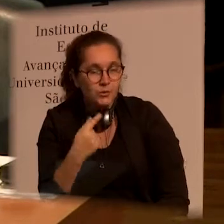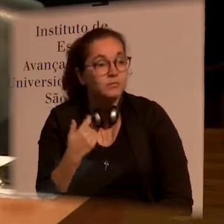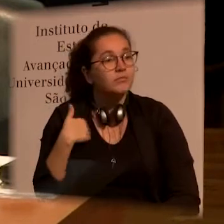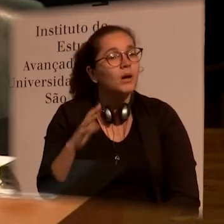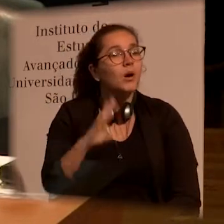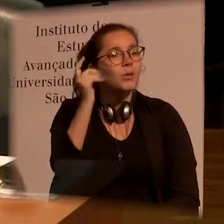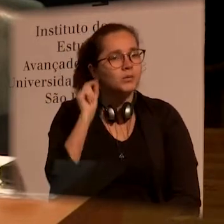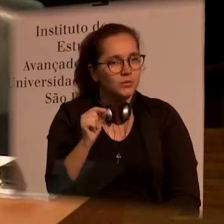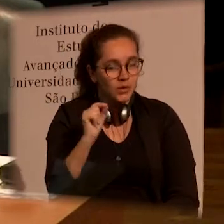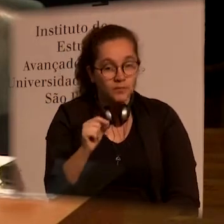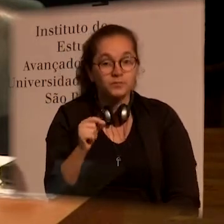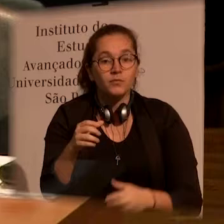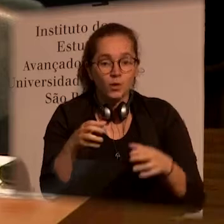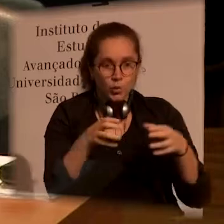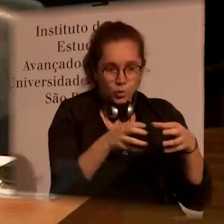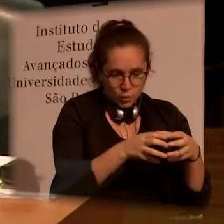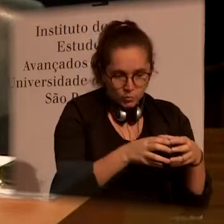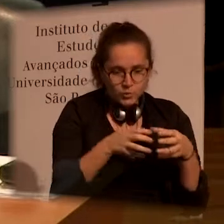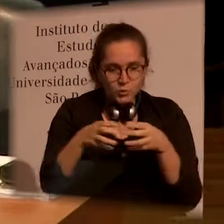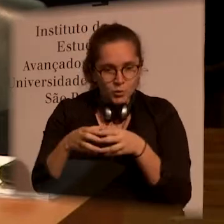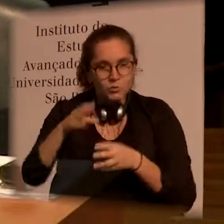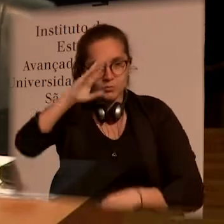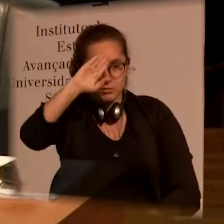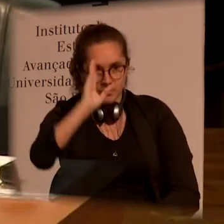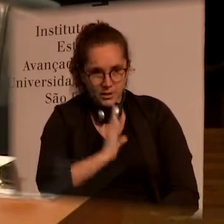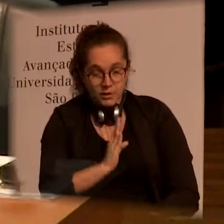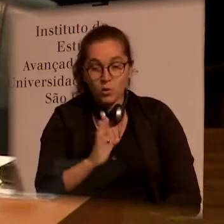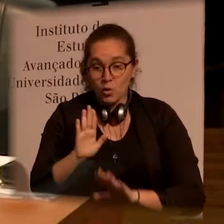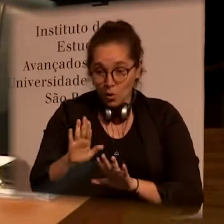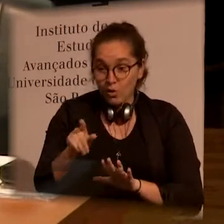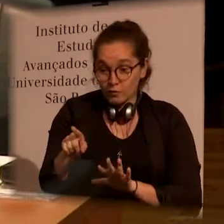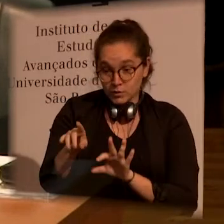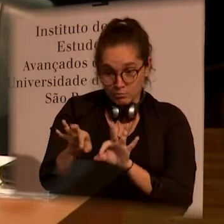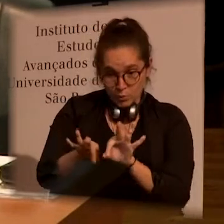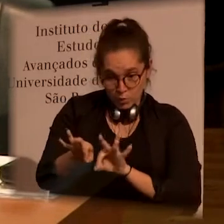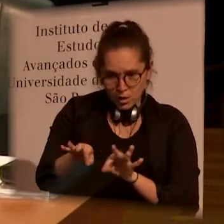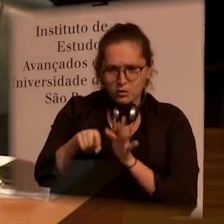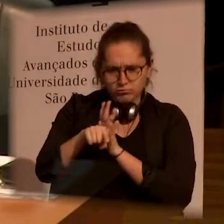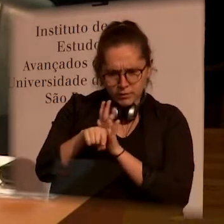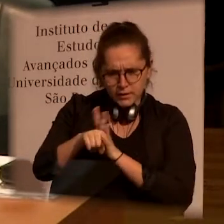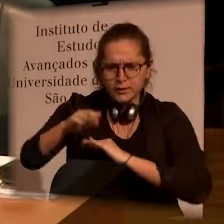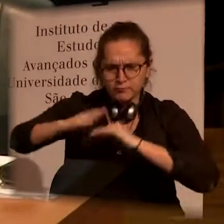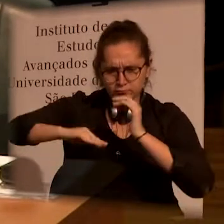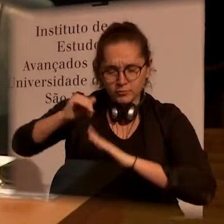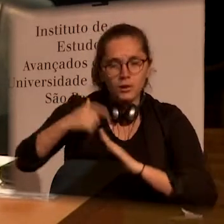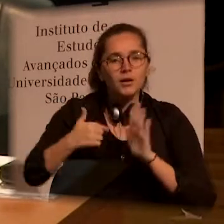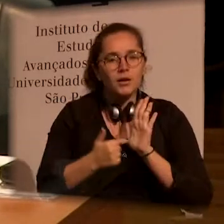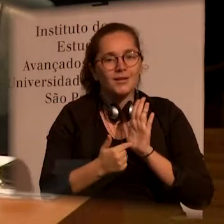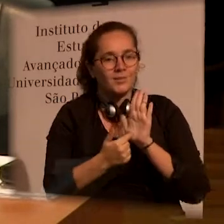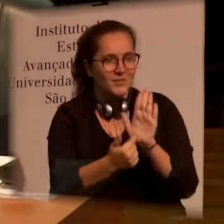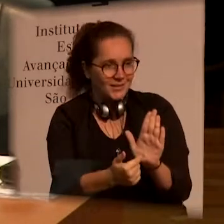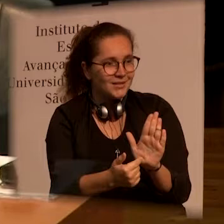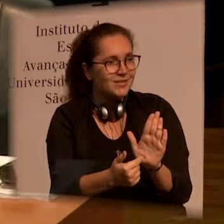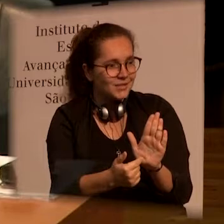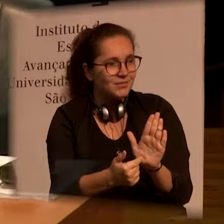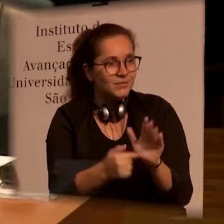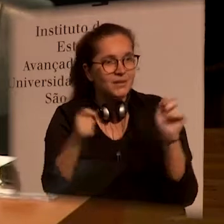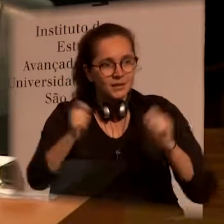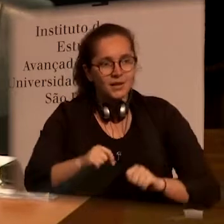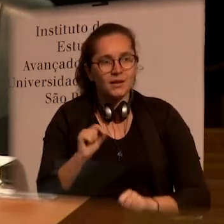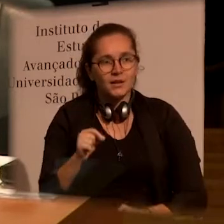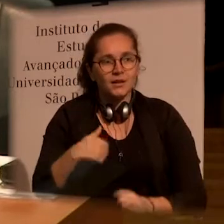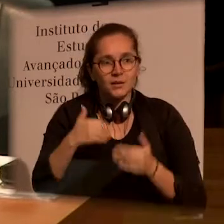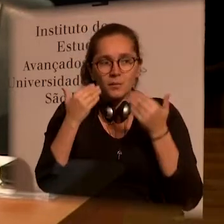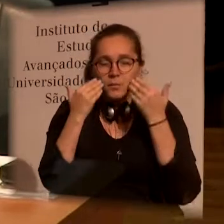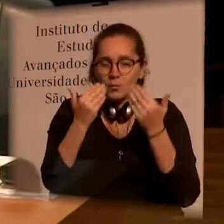they were given the opportunity to present research projects and research